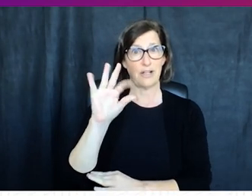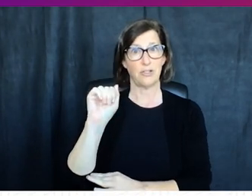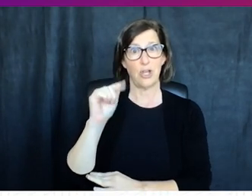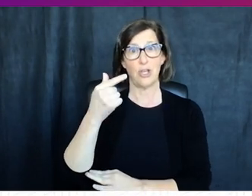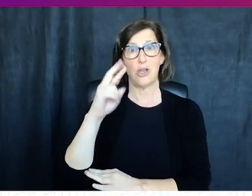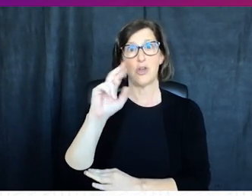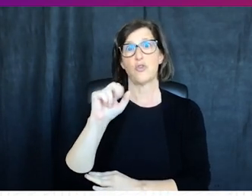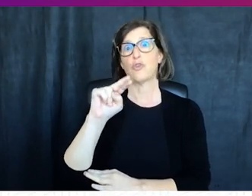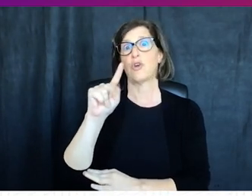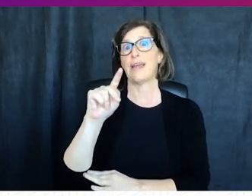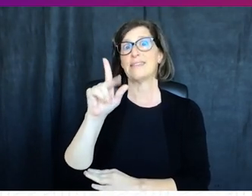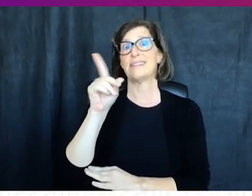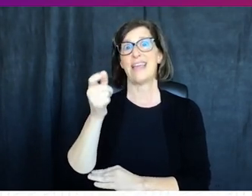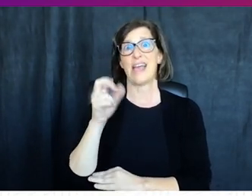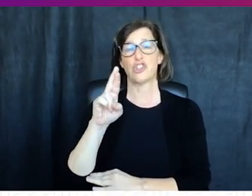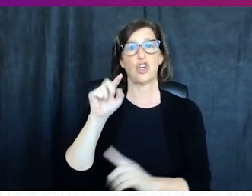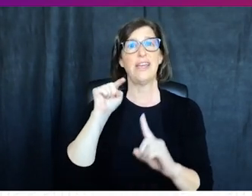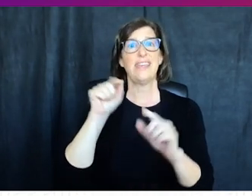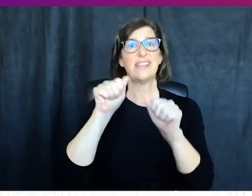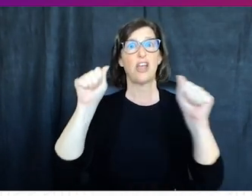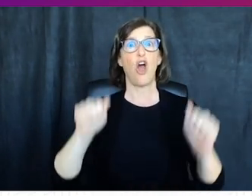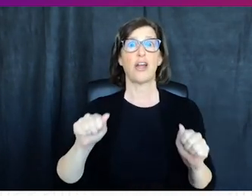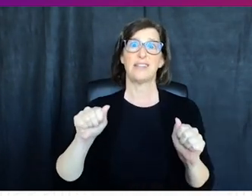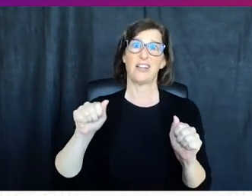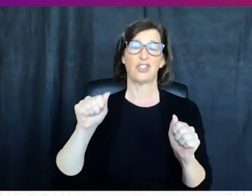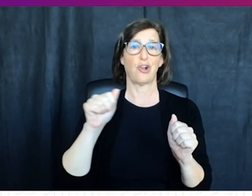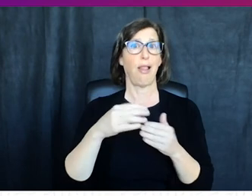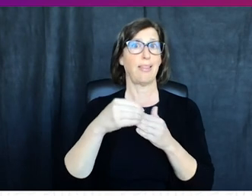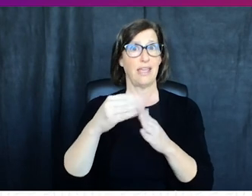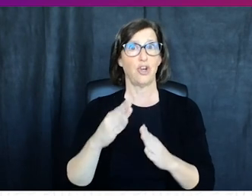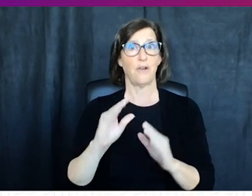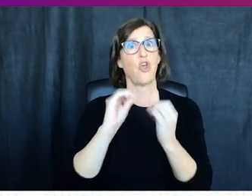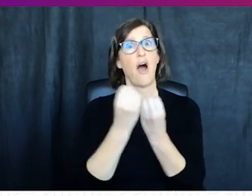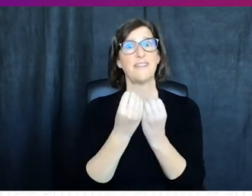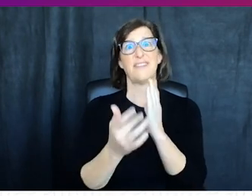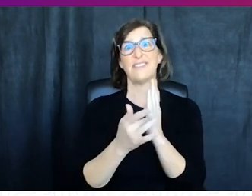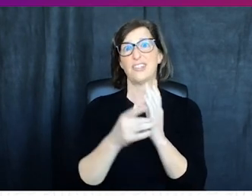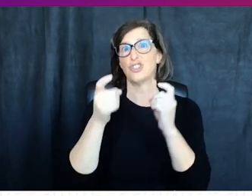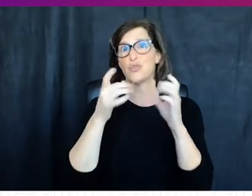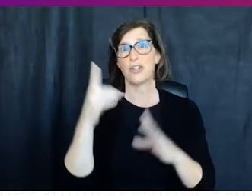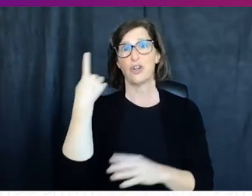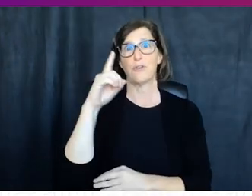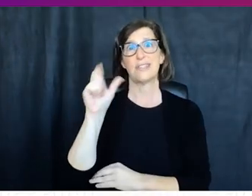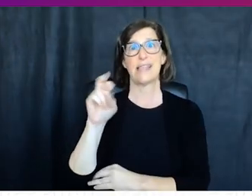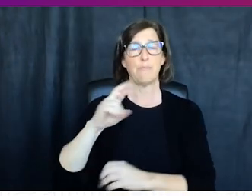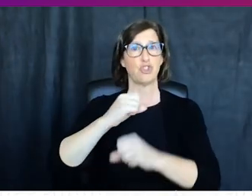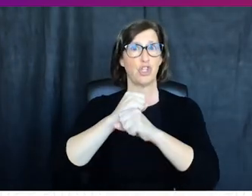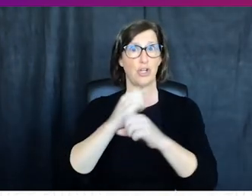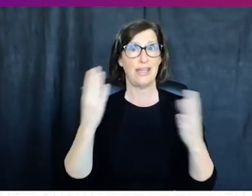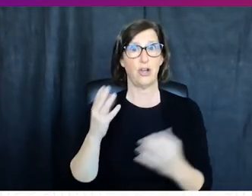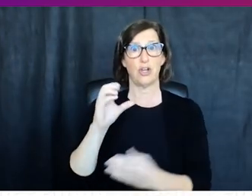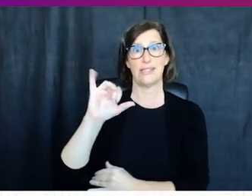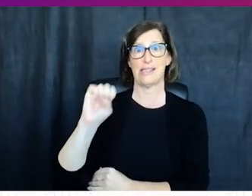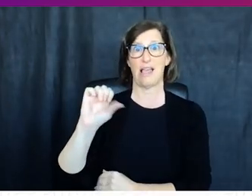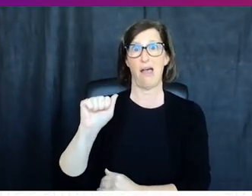authentication grant dasher grant is the architecture branch chief for the office of the technical director for cyber security here at